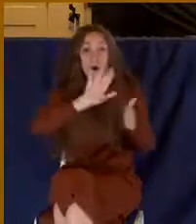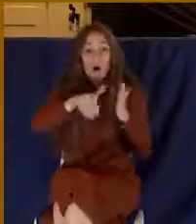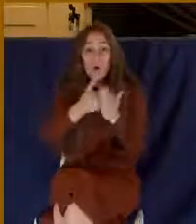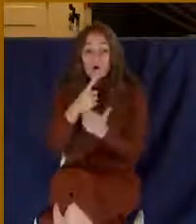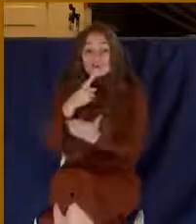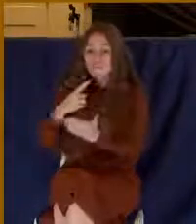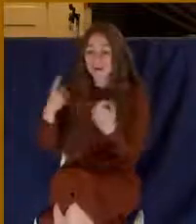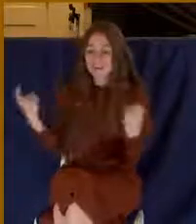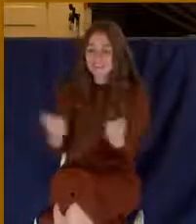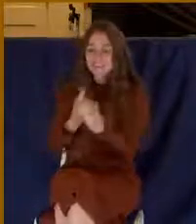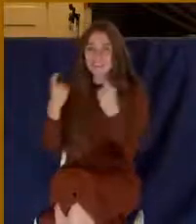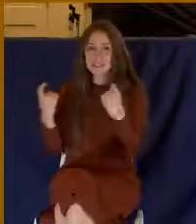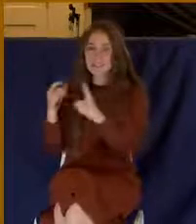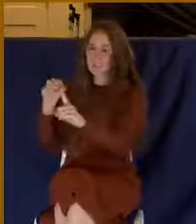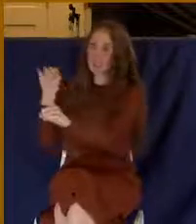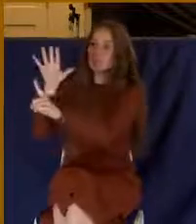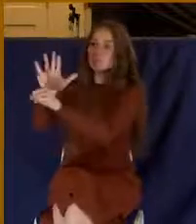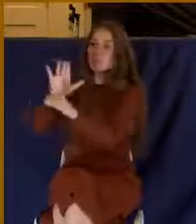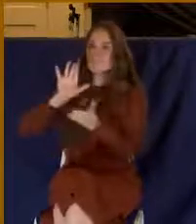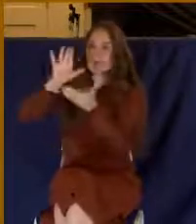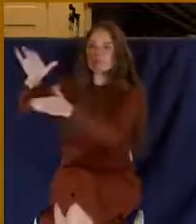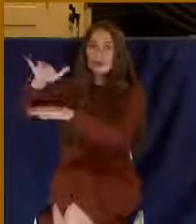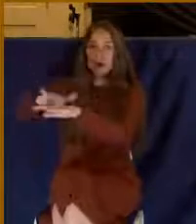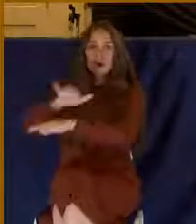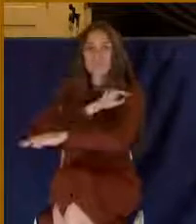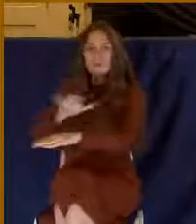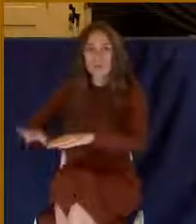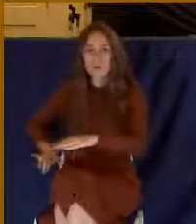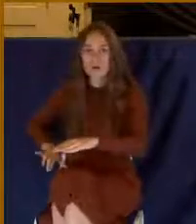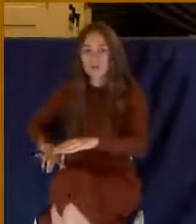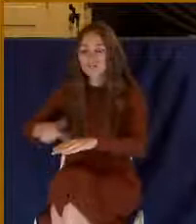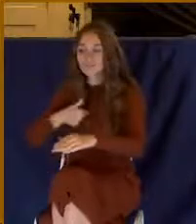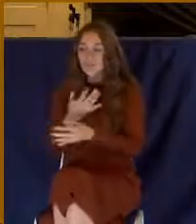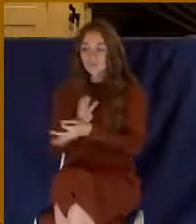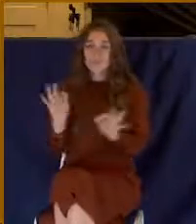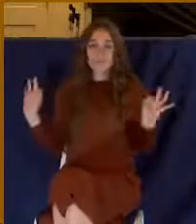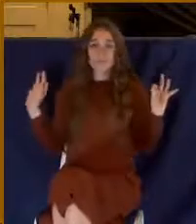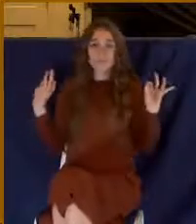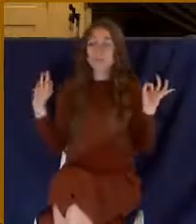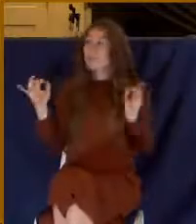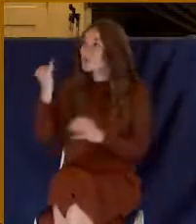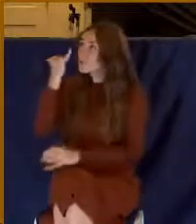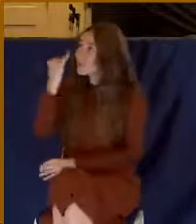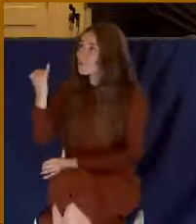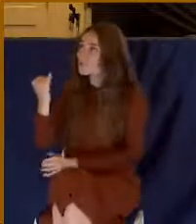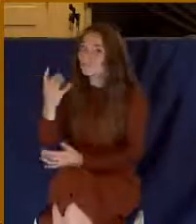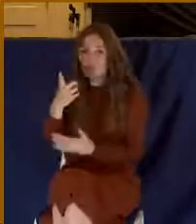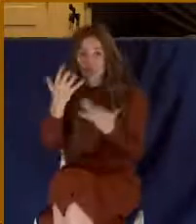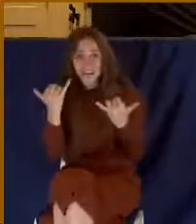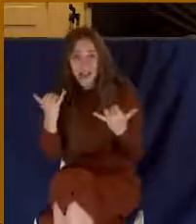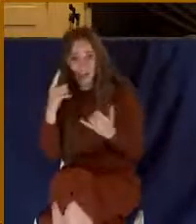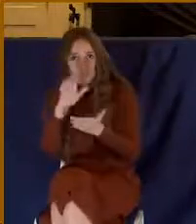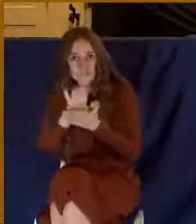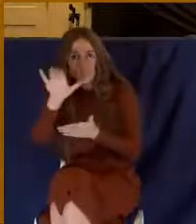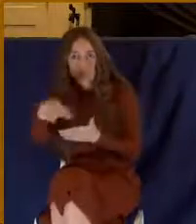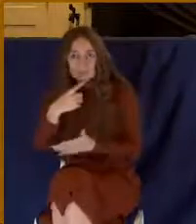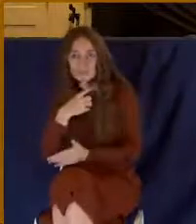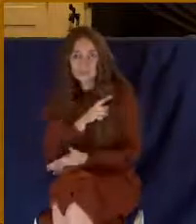And now I'm forgiven if I put my faith in you. And would you do that right now? Lord Jesus, save me.